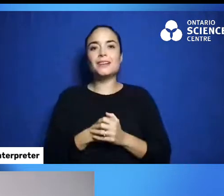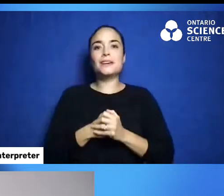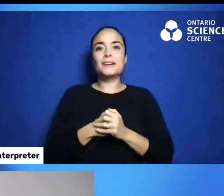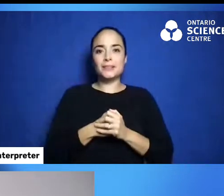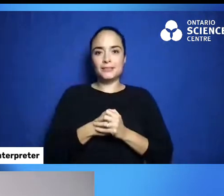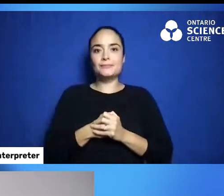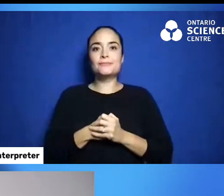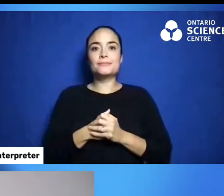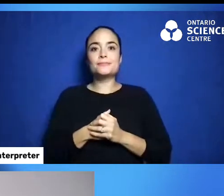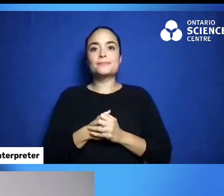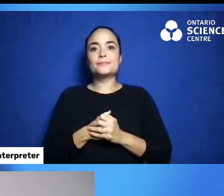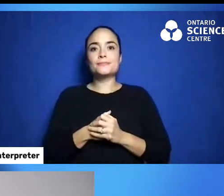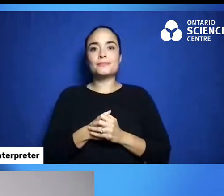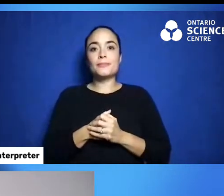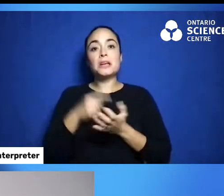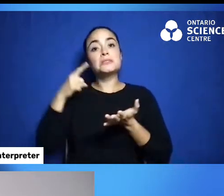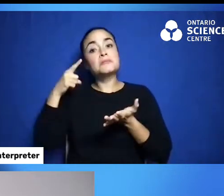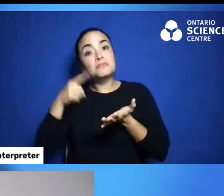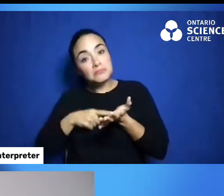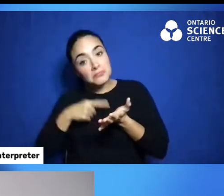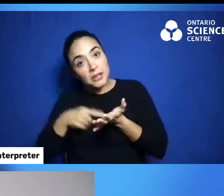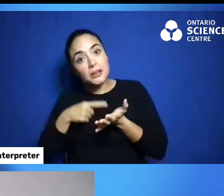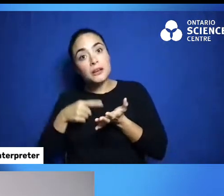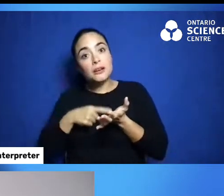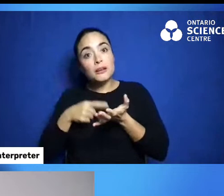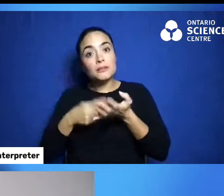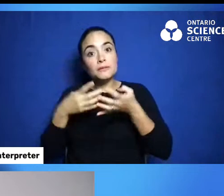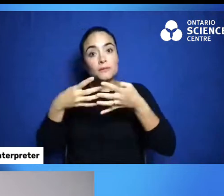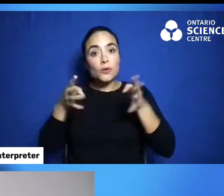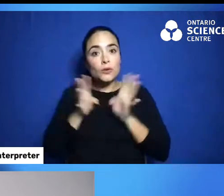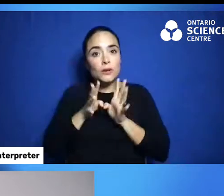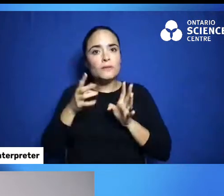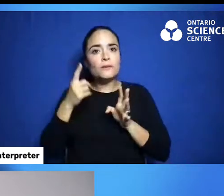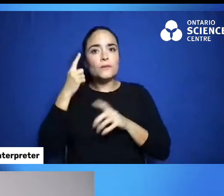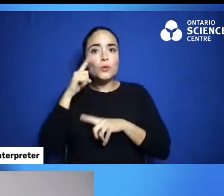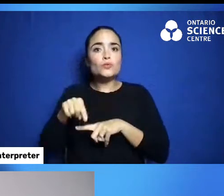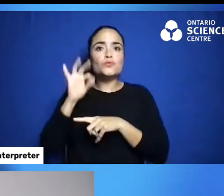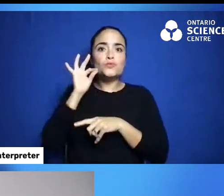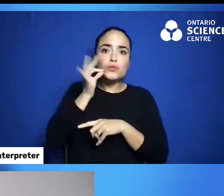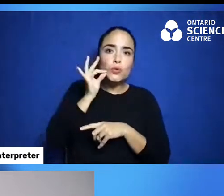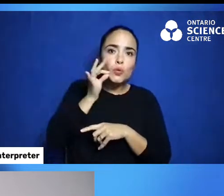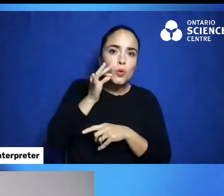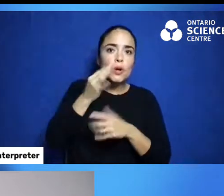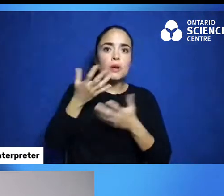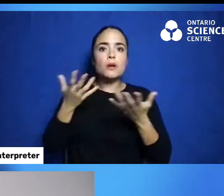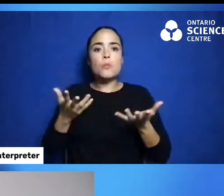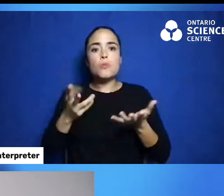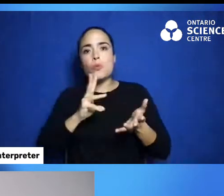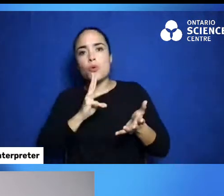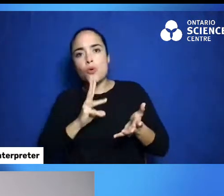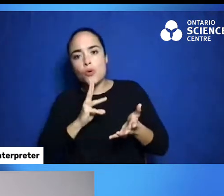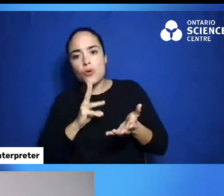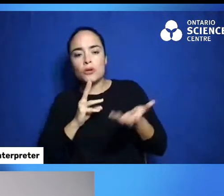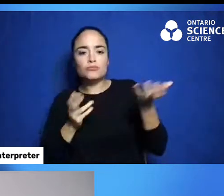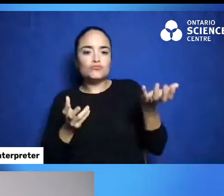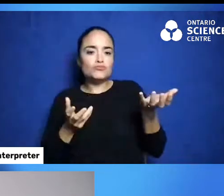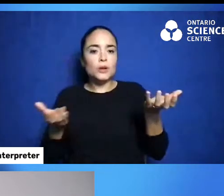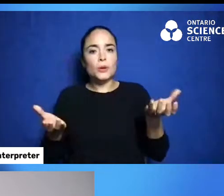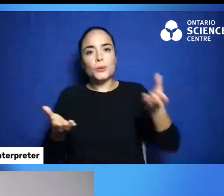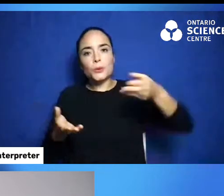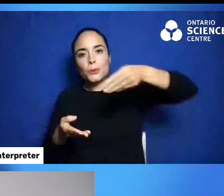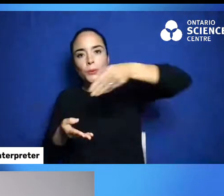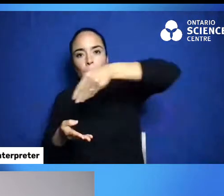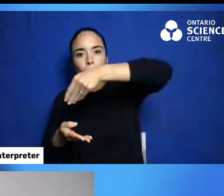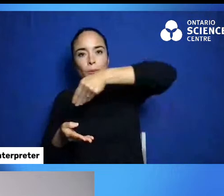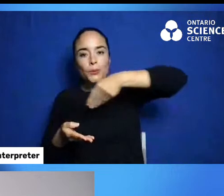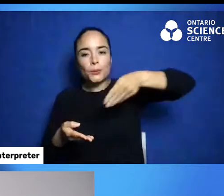and nuts, Indigenous people also have baskets that are made for holding liquids. So, this